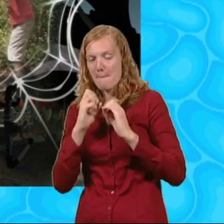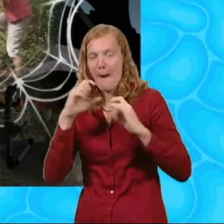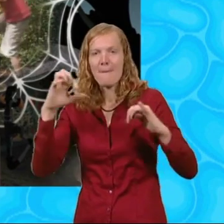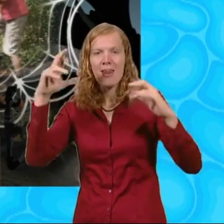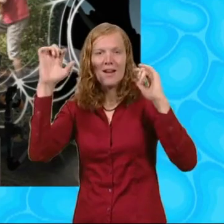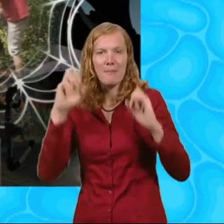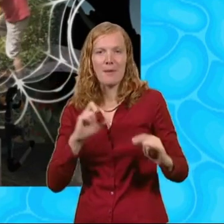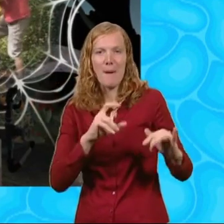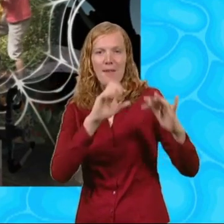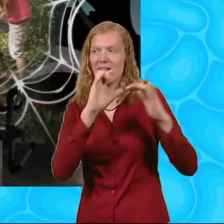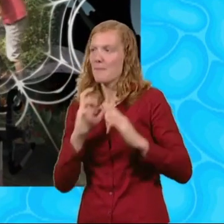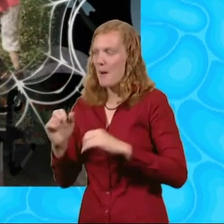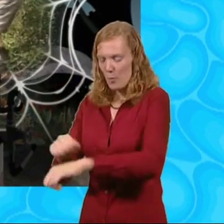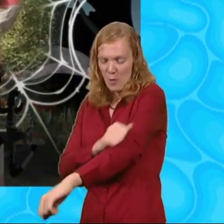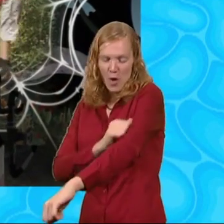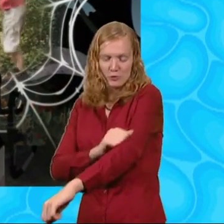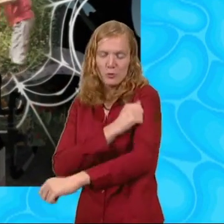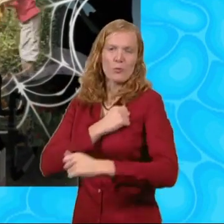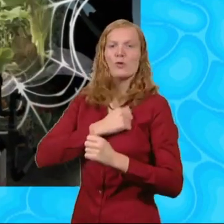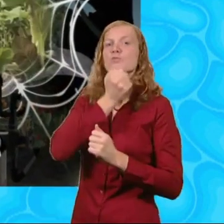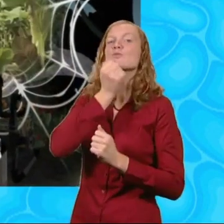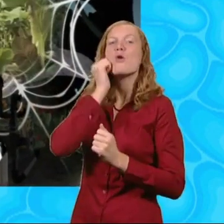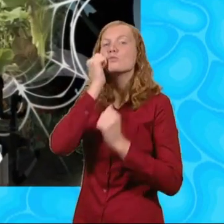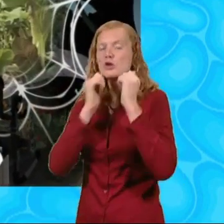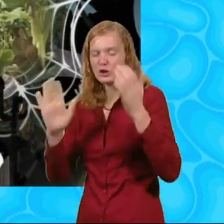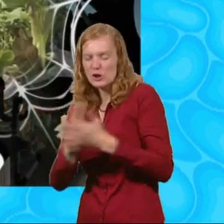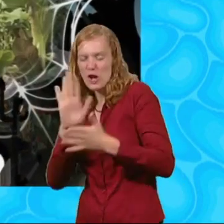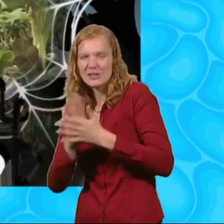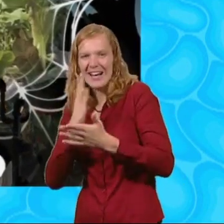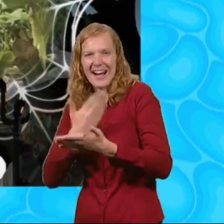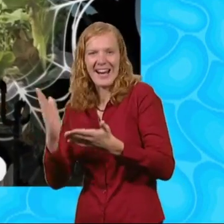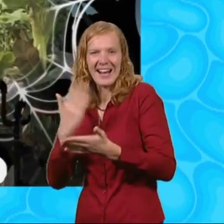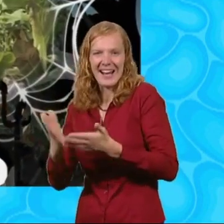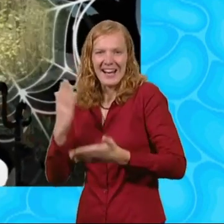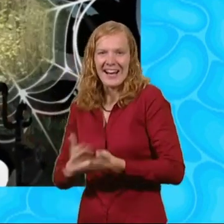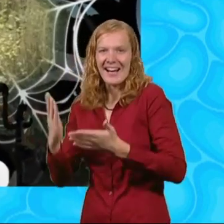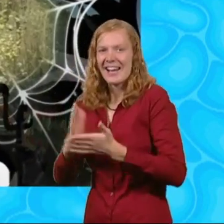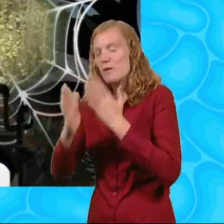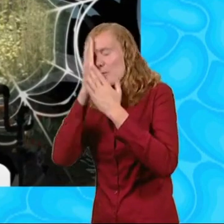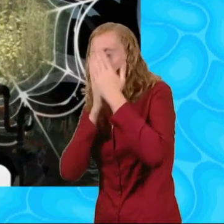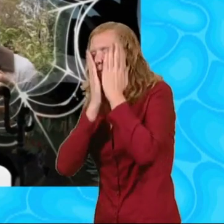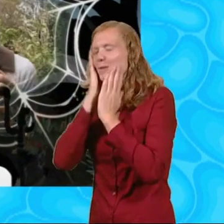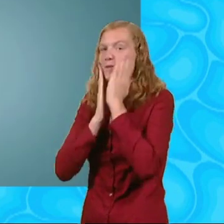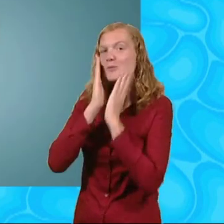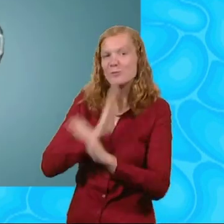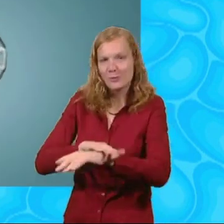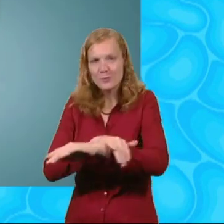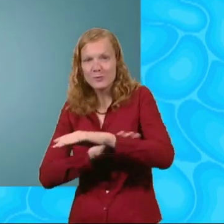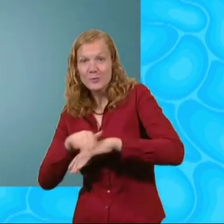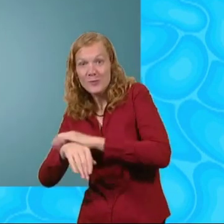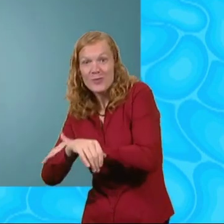away Dance with the bubbles I'll wash it away